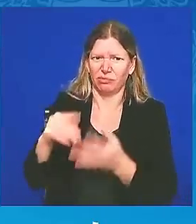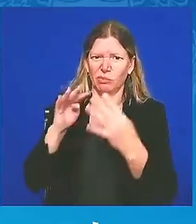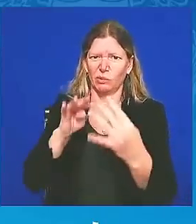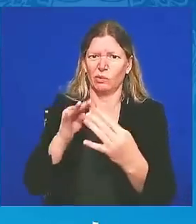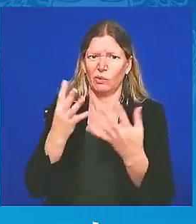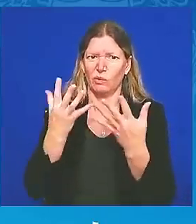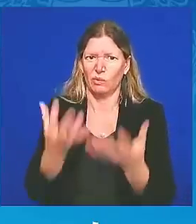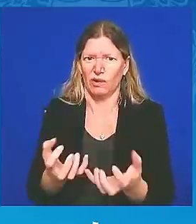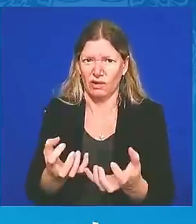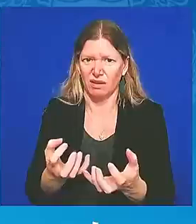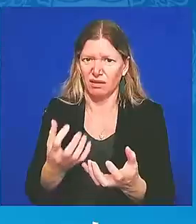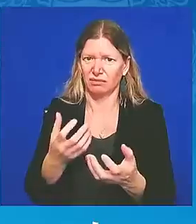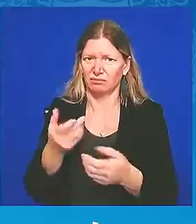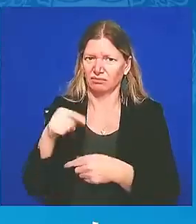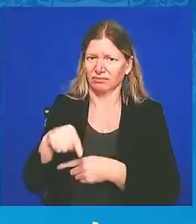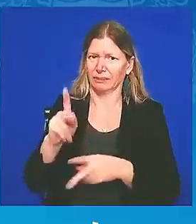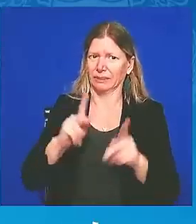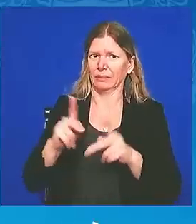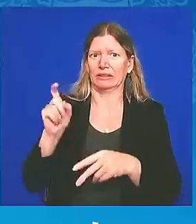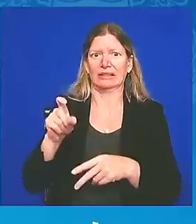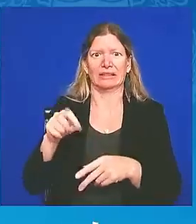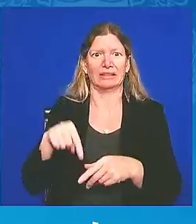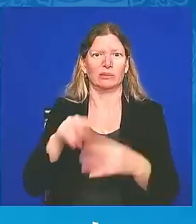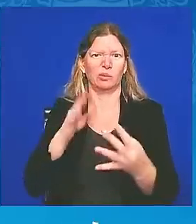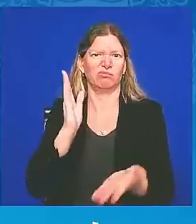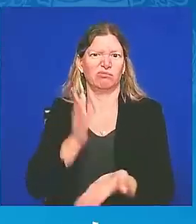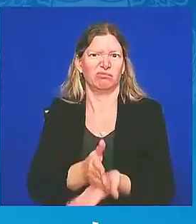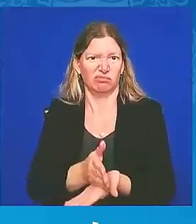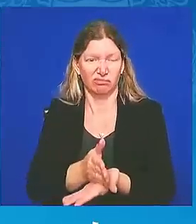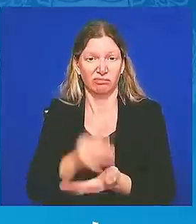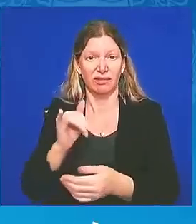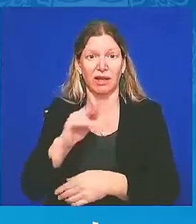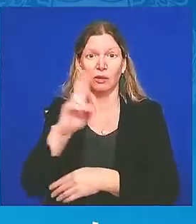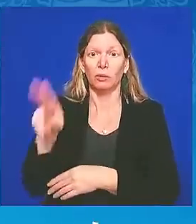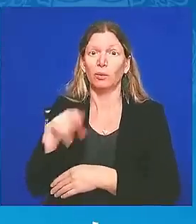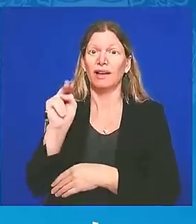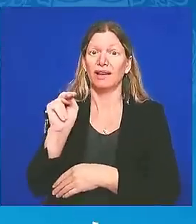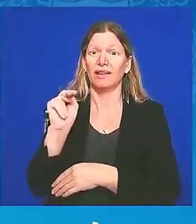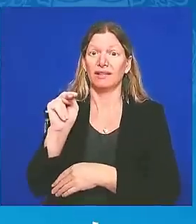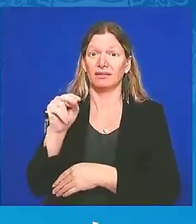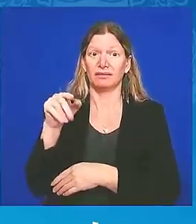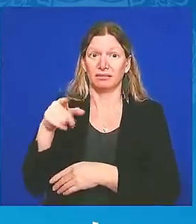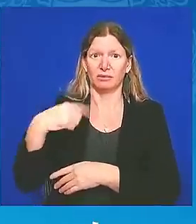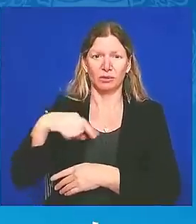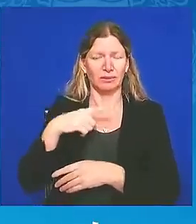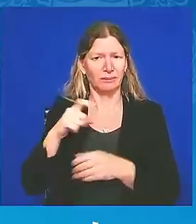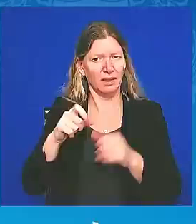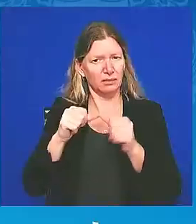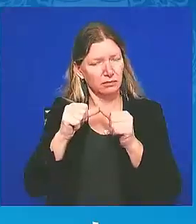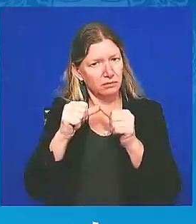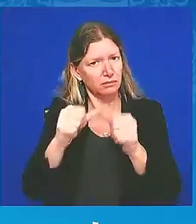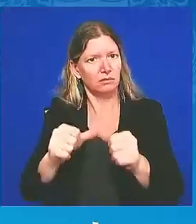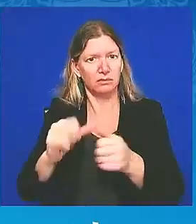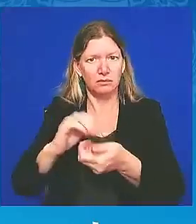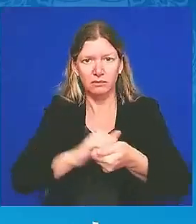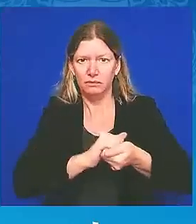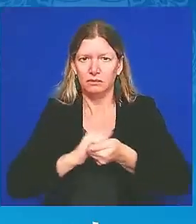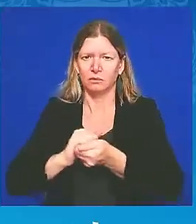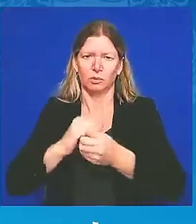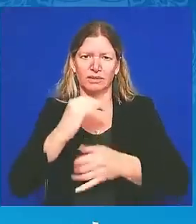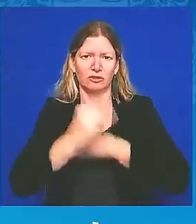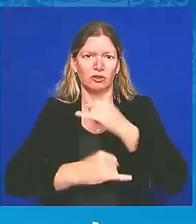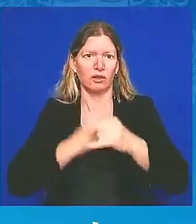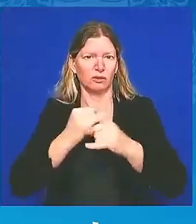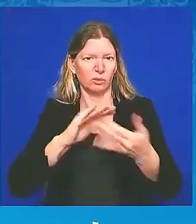community to secure a just and lasting peace. And I told world leaders there, nothing about the